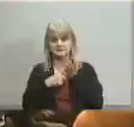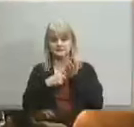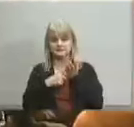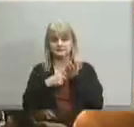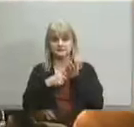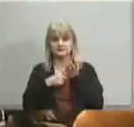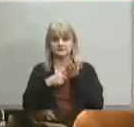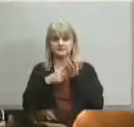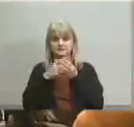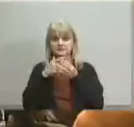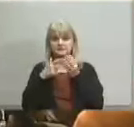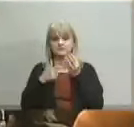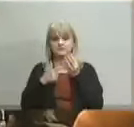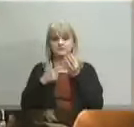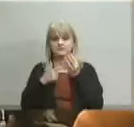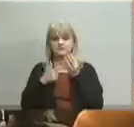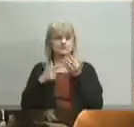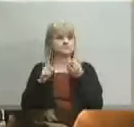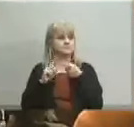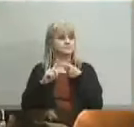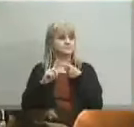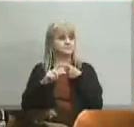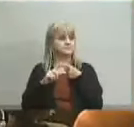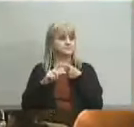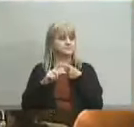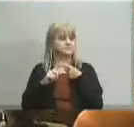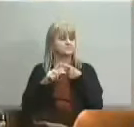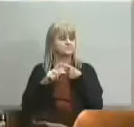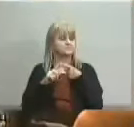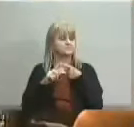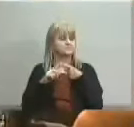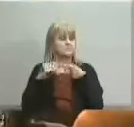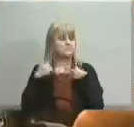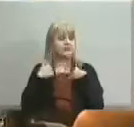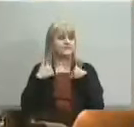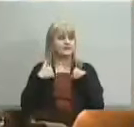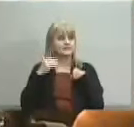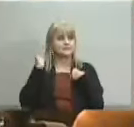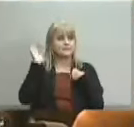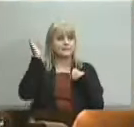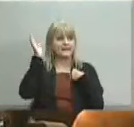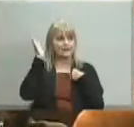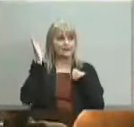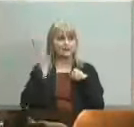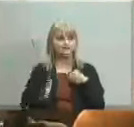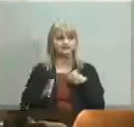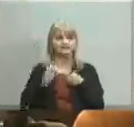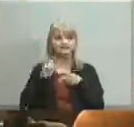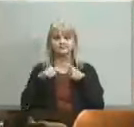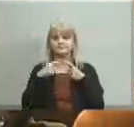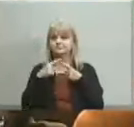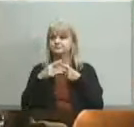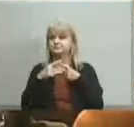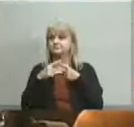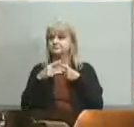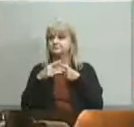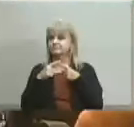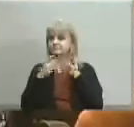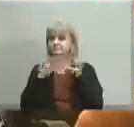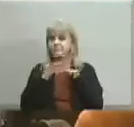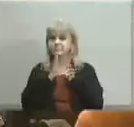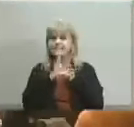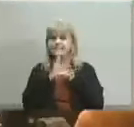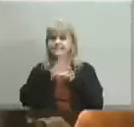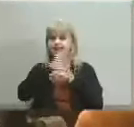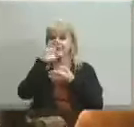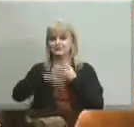okay we'll go in oh i'm sorry we have a we have a speaker on a consent calendar